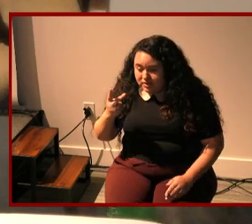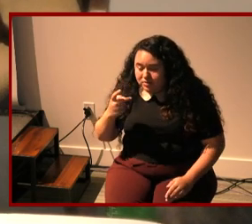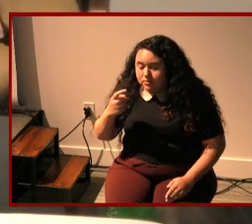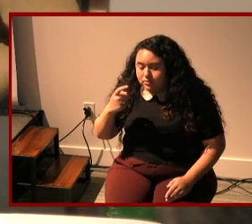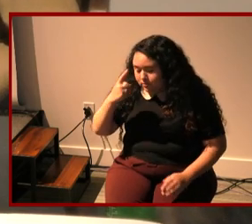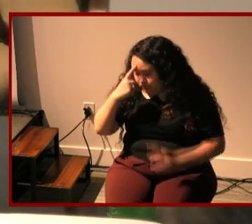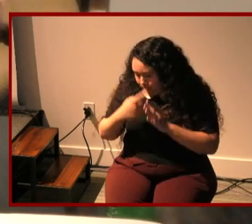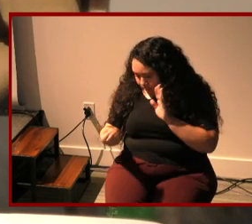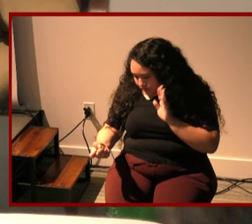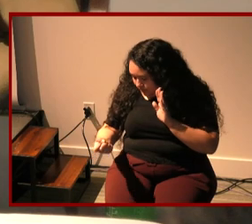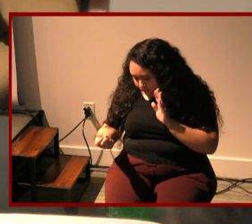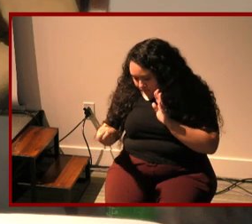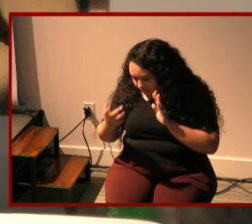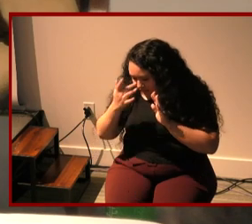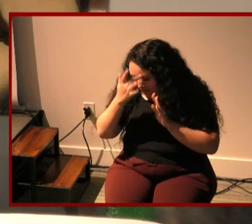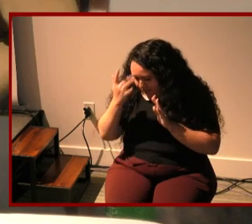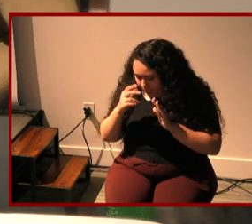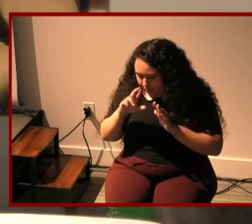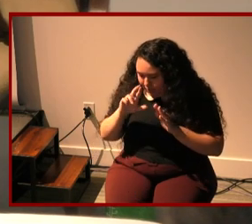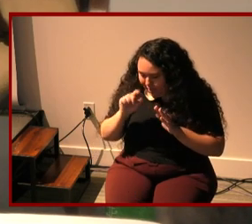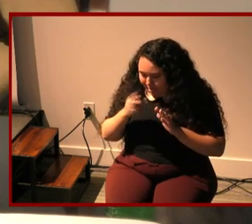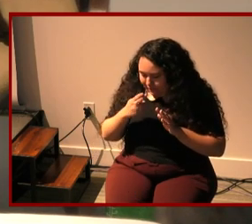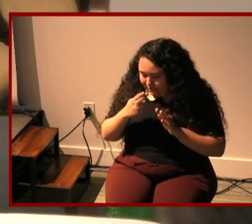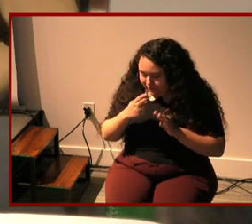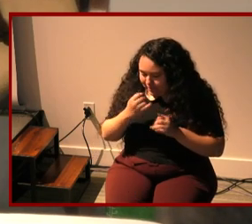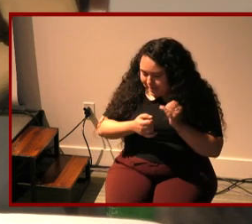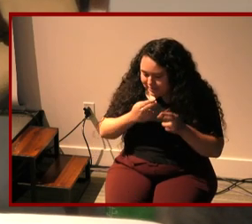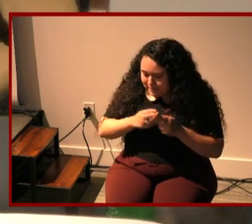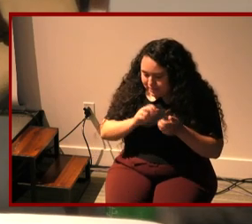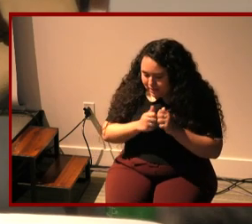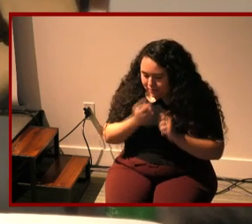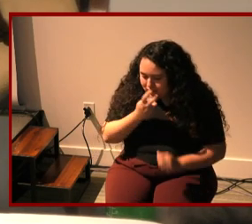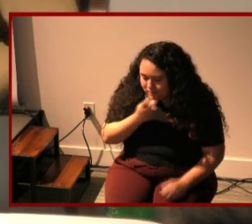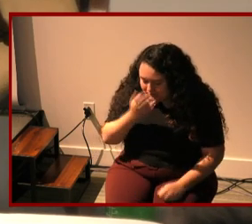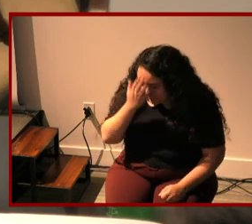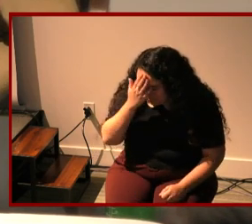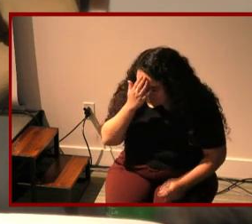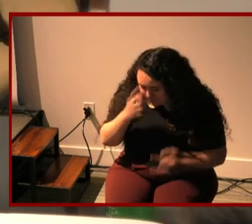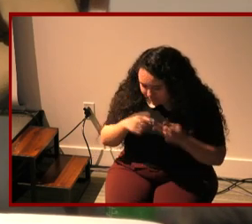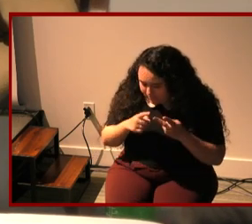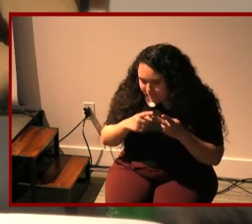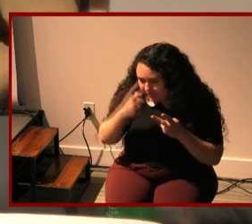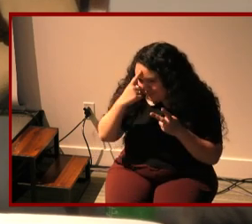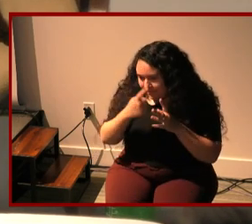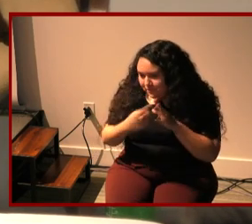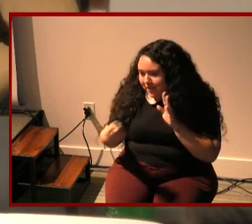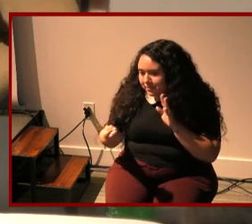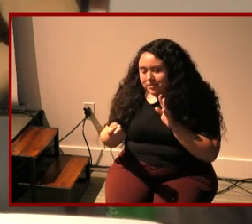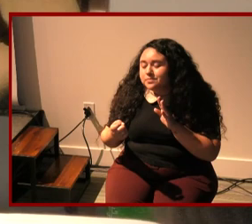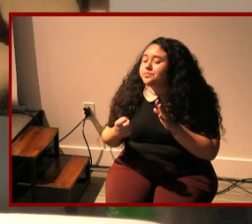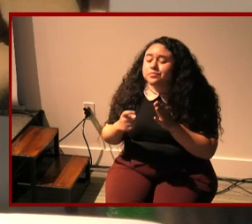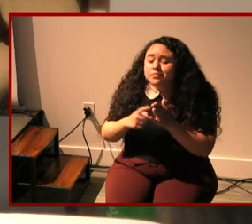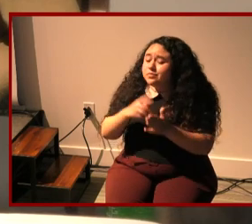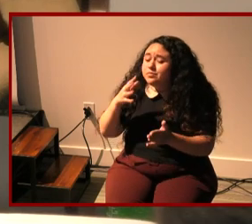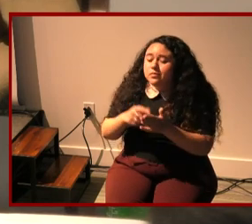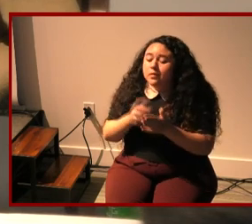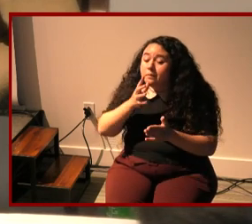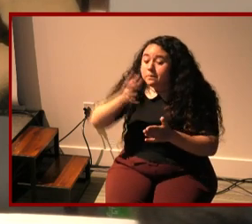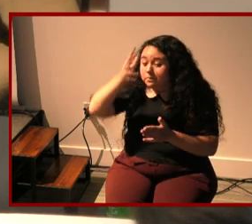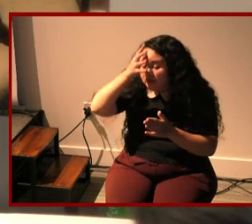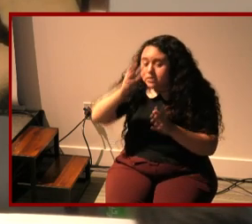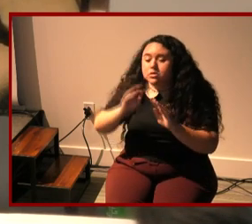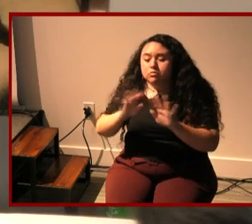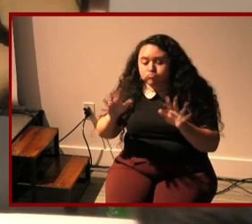out of my head because i forgot ralph's name and how to say it and i lost the other example it happens occasionally where parents will be transparent